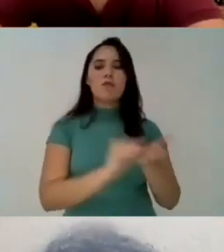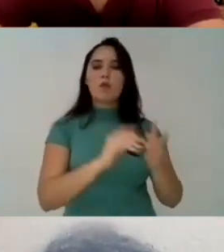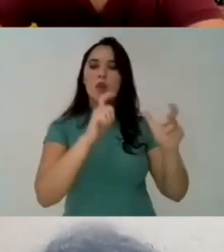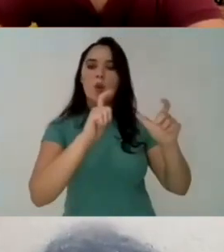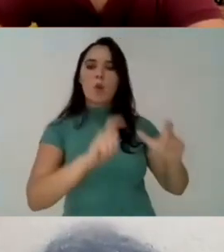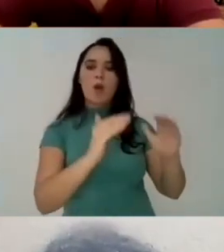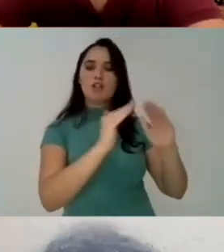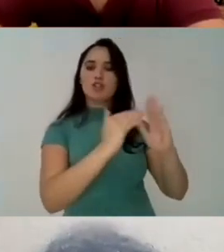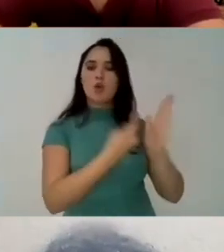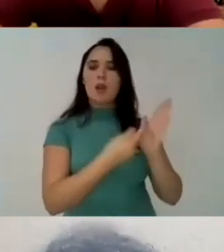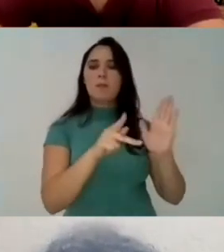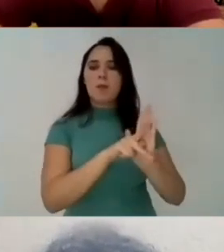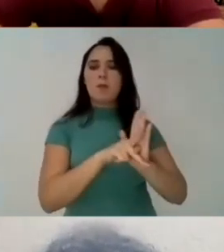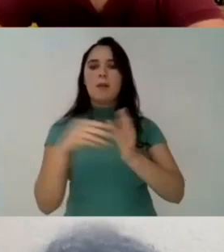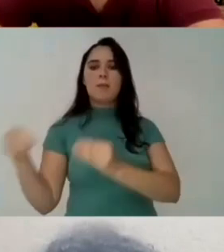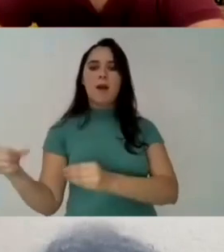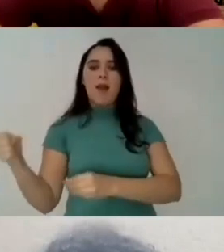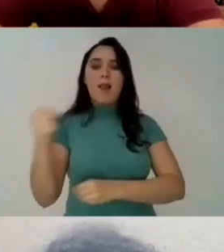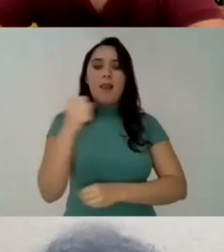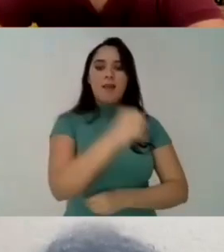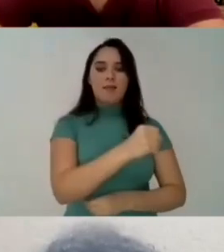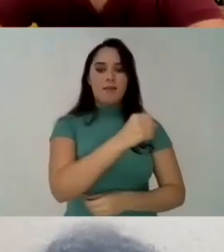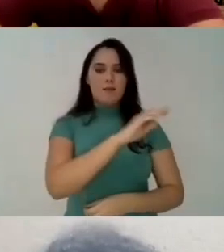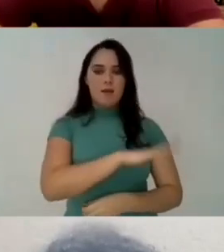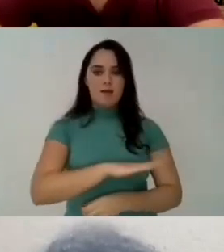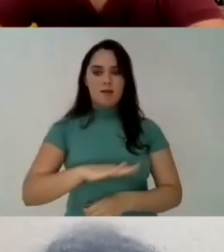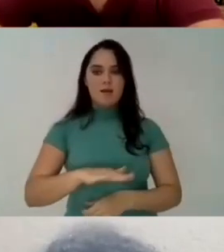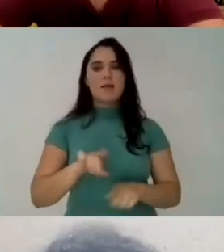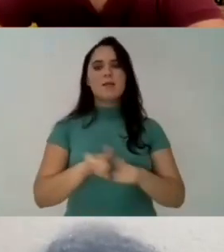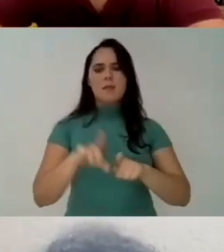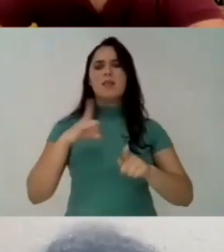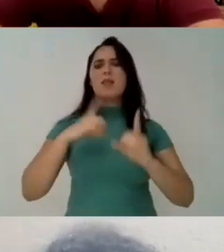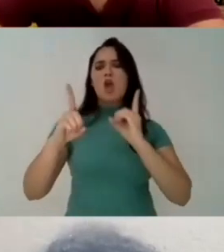extended in our entity